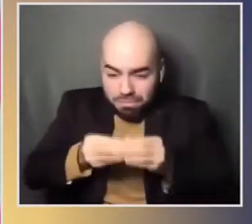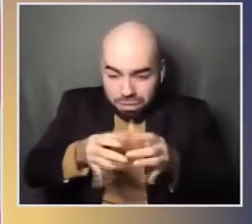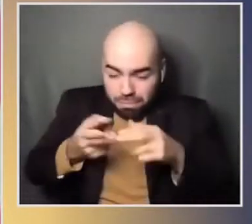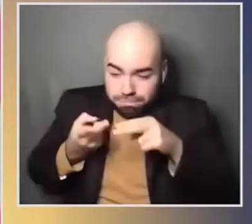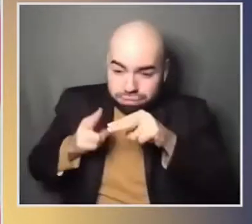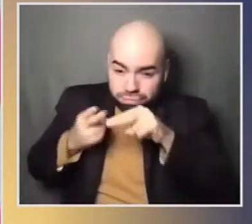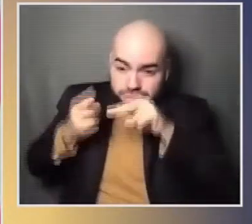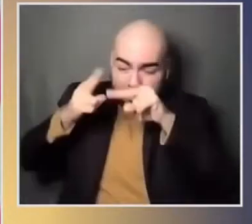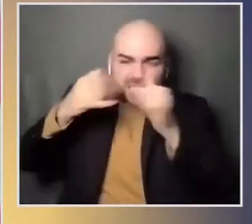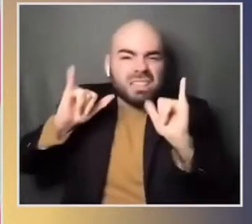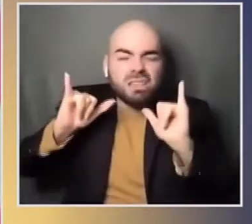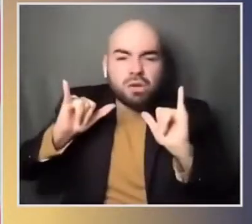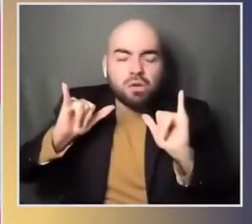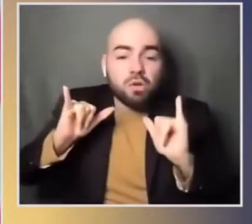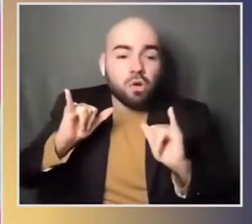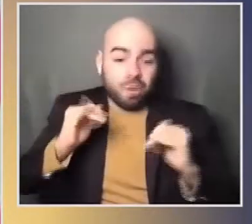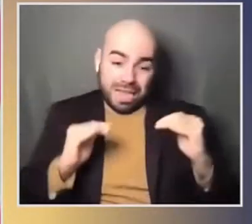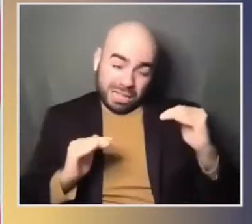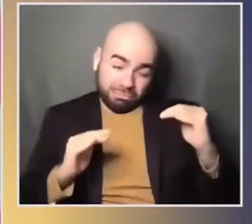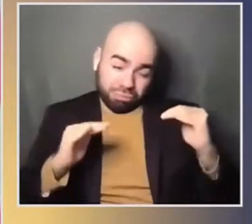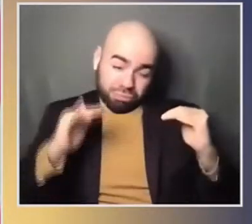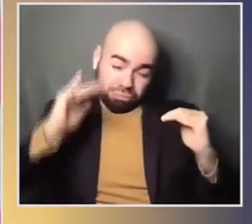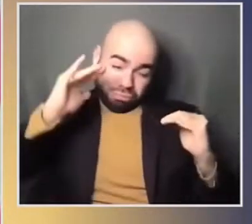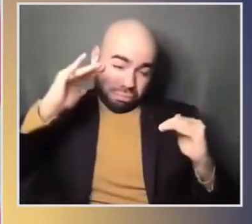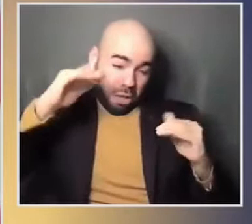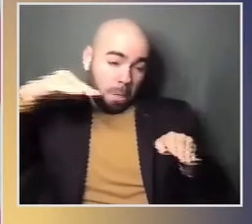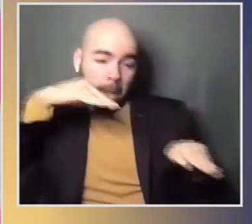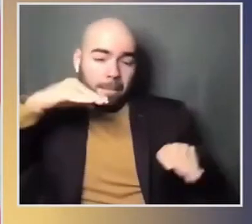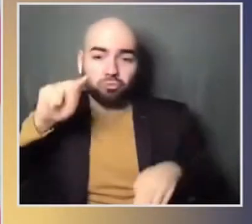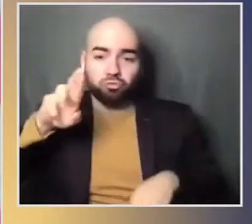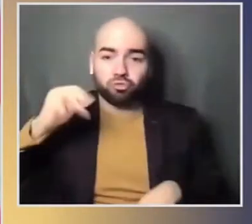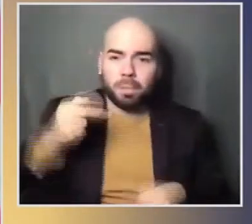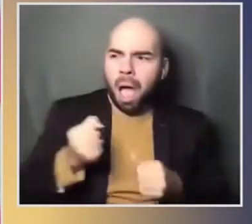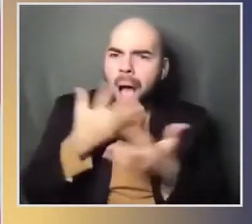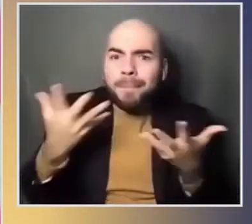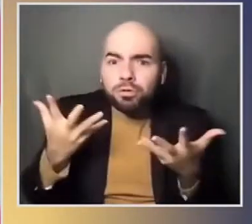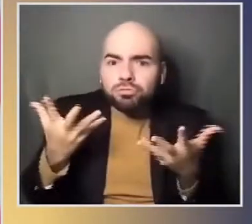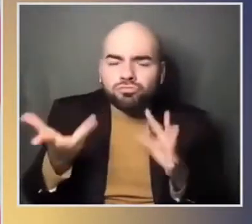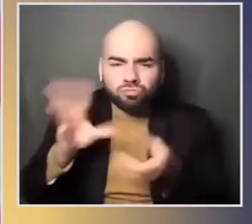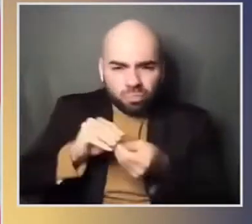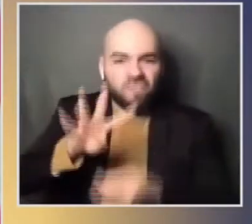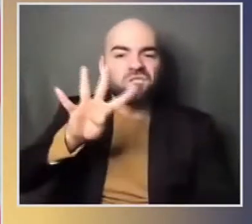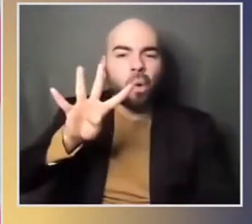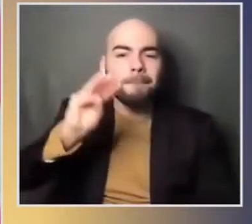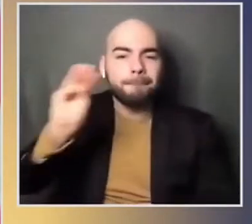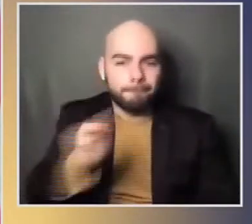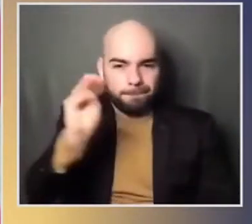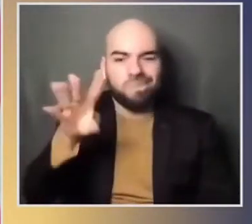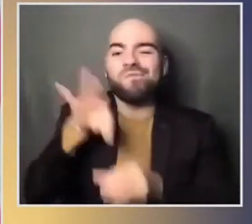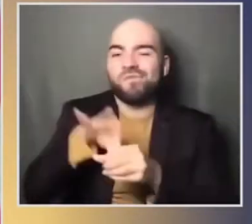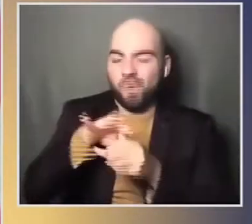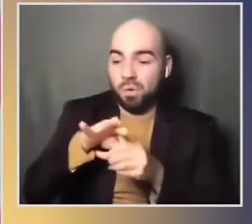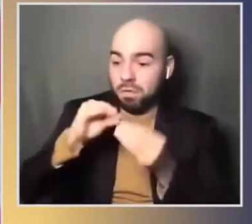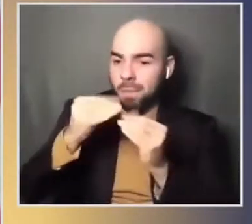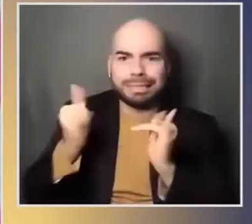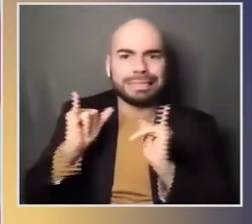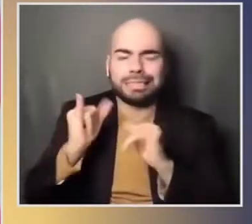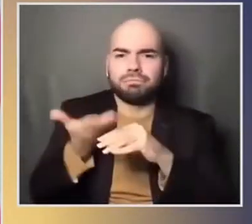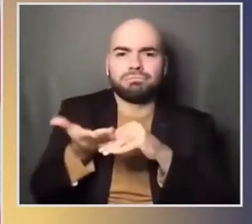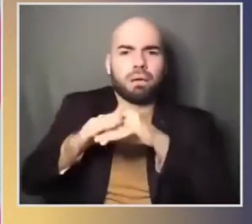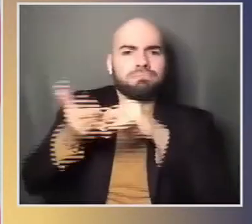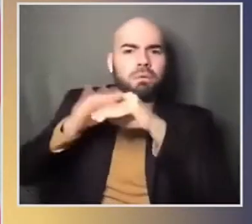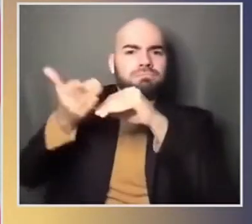you might think beijing would be glad to see the back of donald trump as china